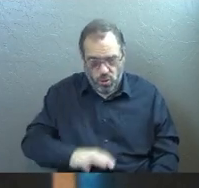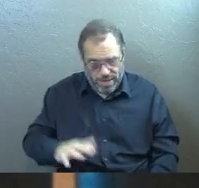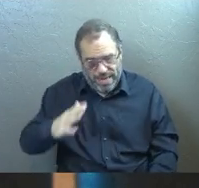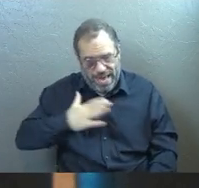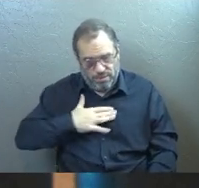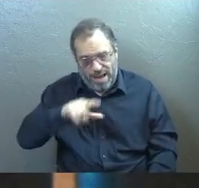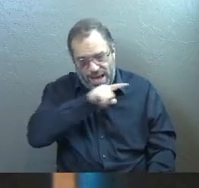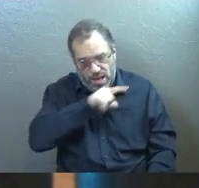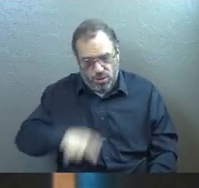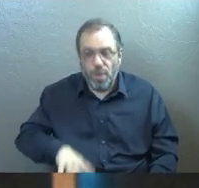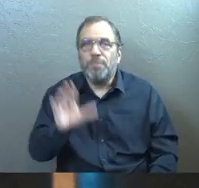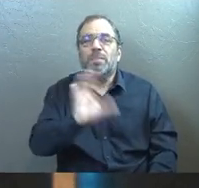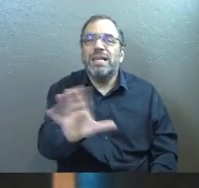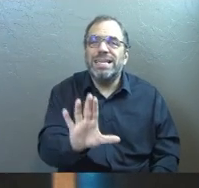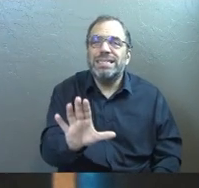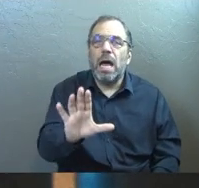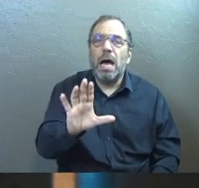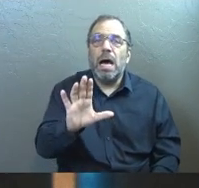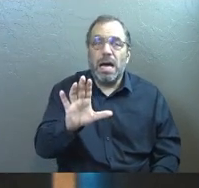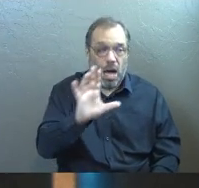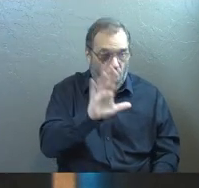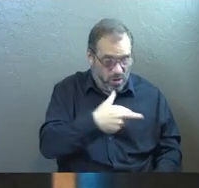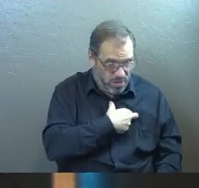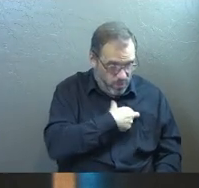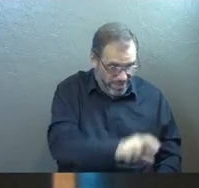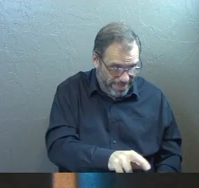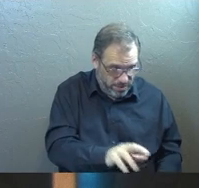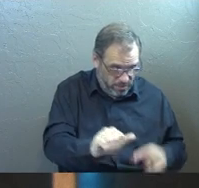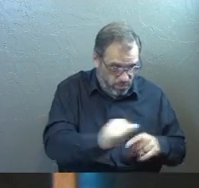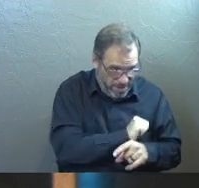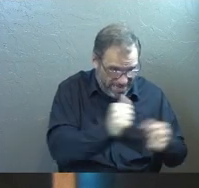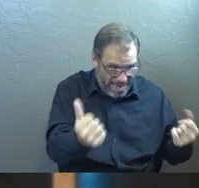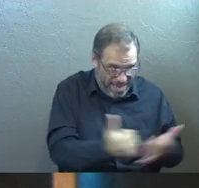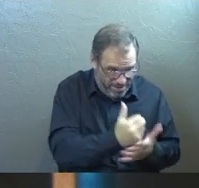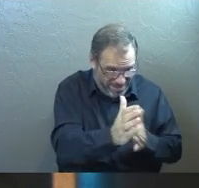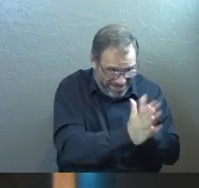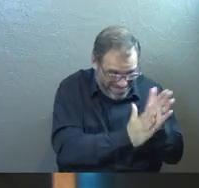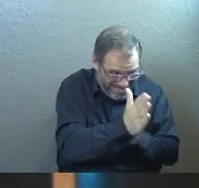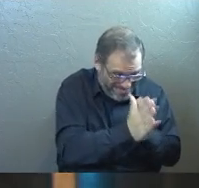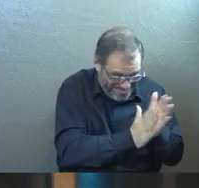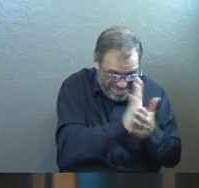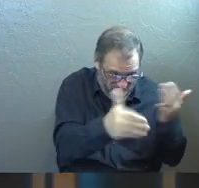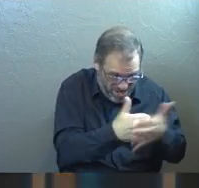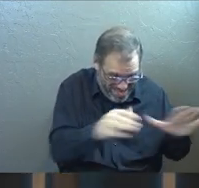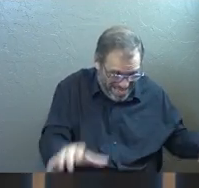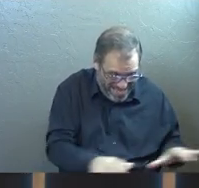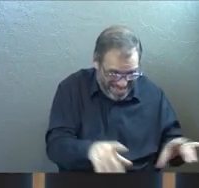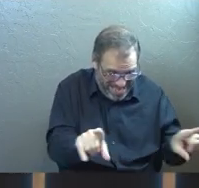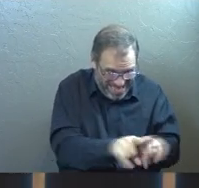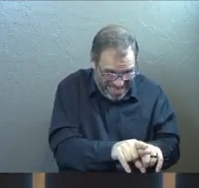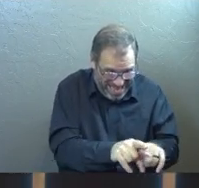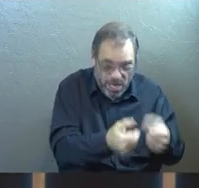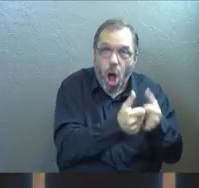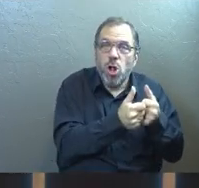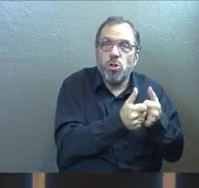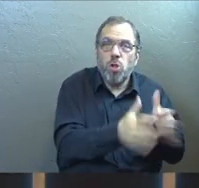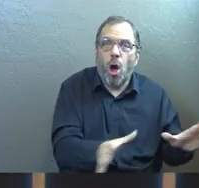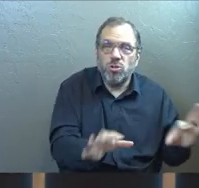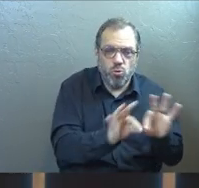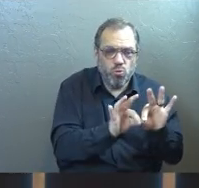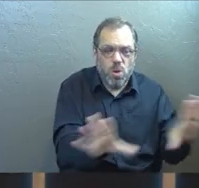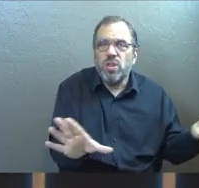as my Lord. He's like, I'm giving this stuff up. Everything that I'm giving up, I'm counting it loss